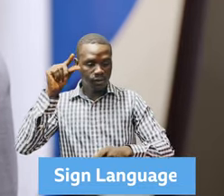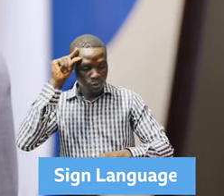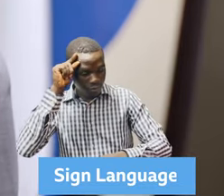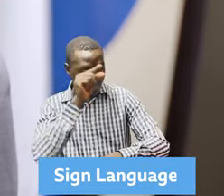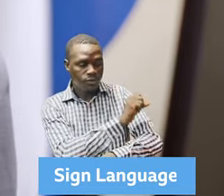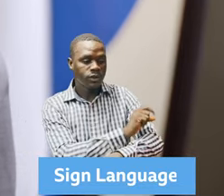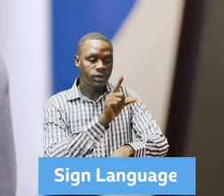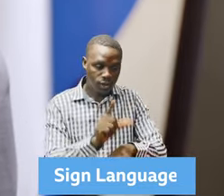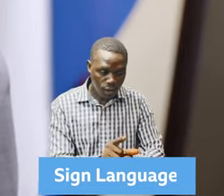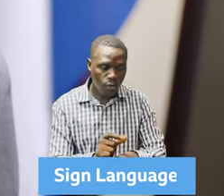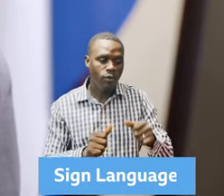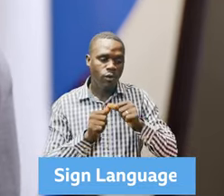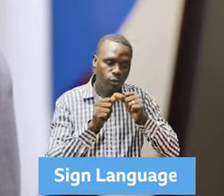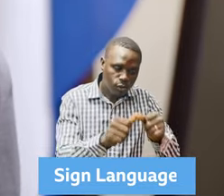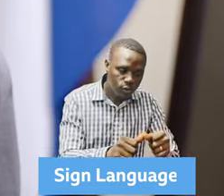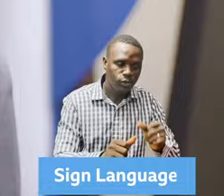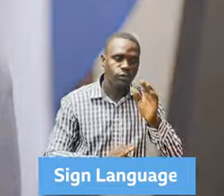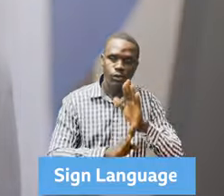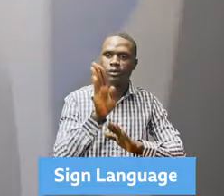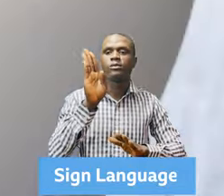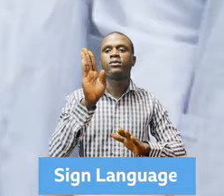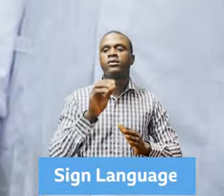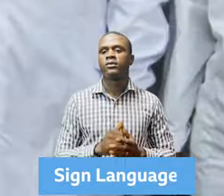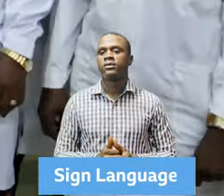community and the people of Sierra Leone.